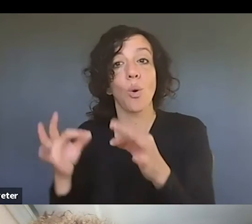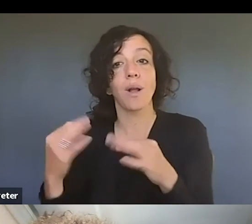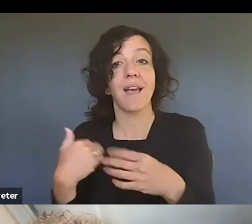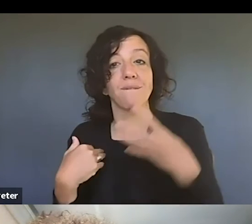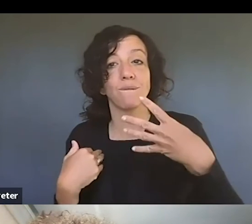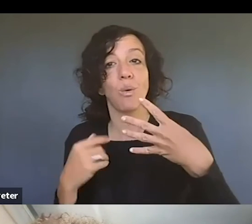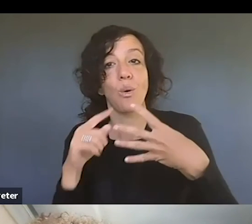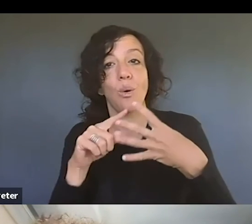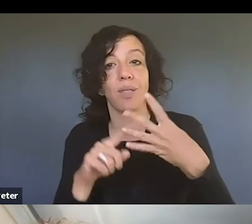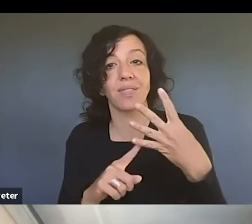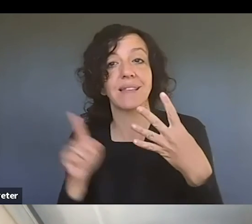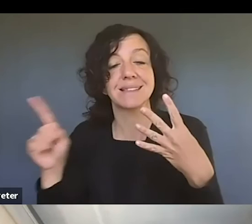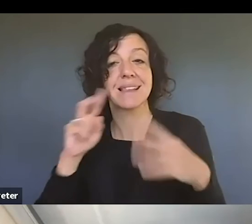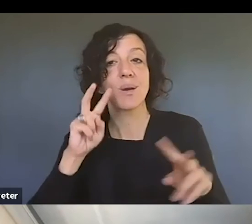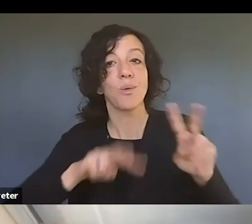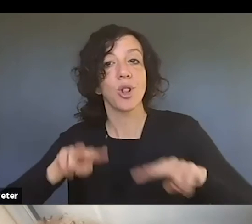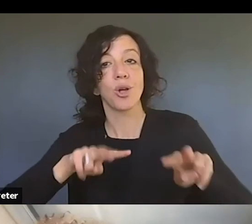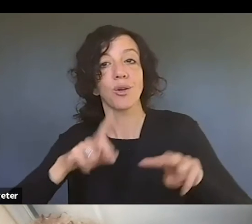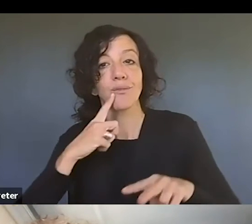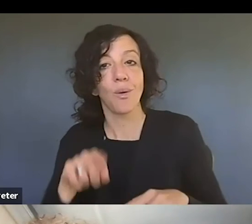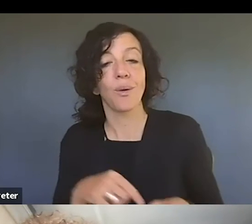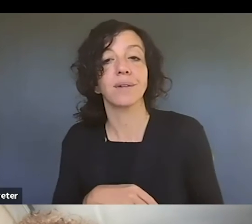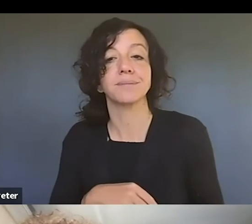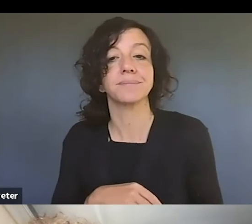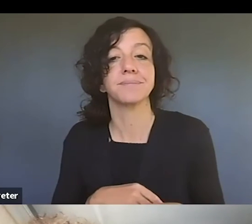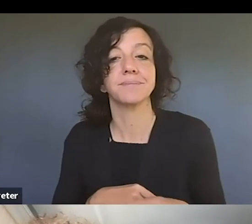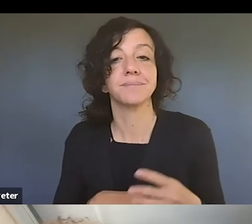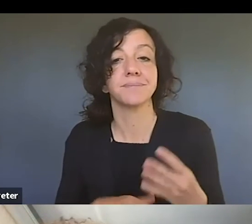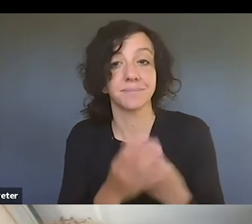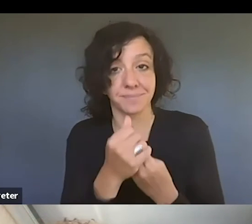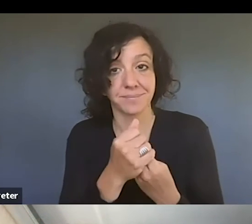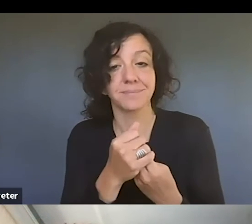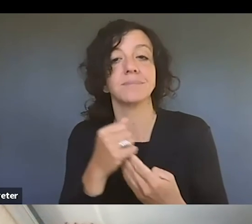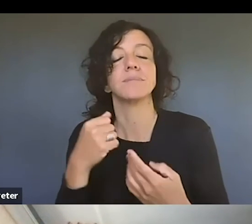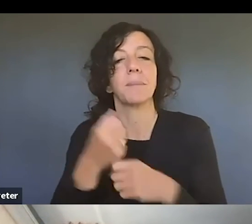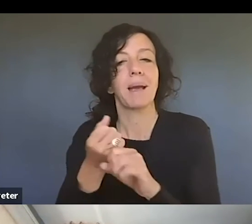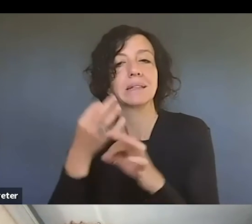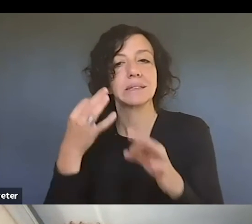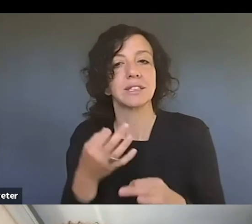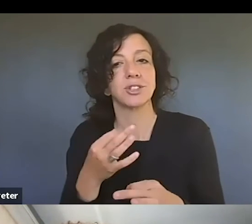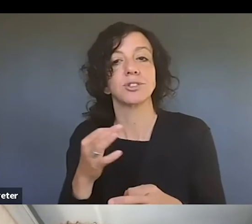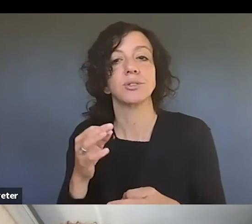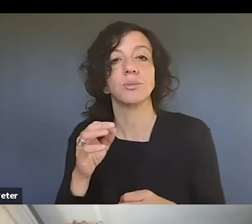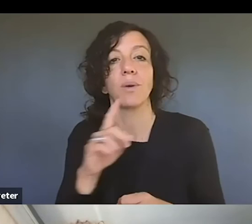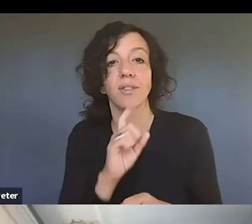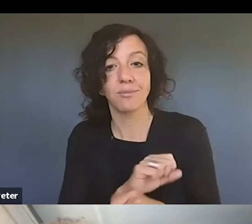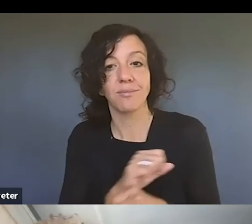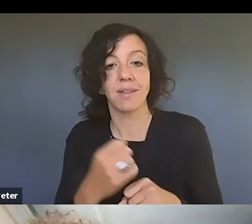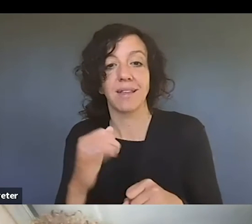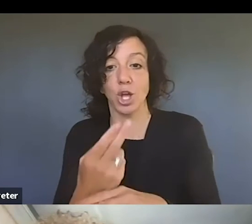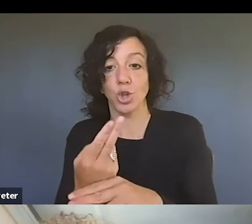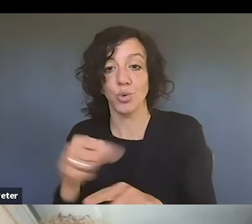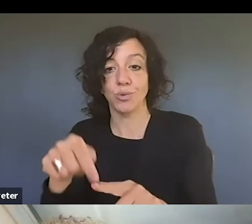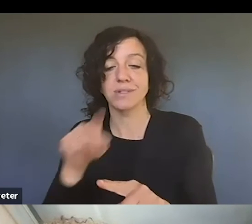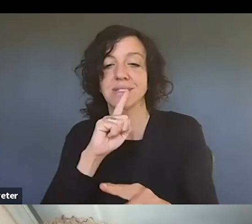factors that they evaluate, um, together in order to make a determination about whether a use is fair or